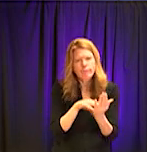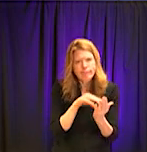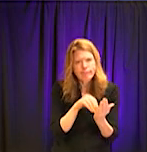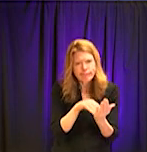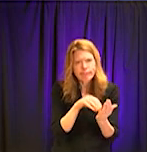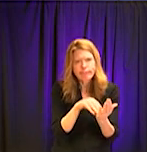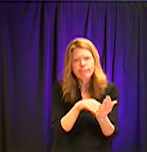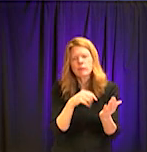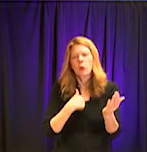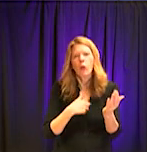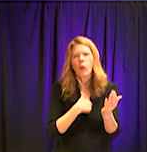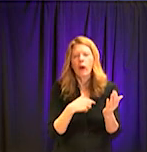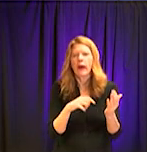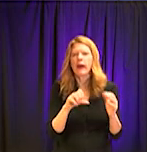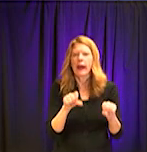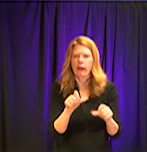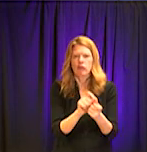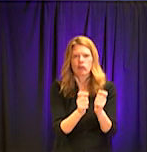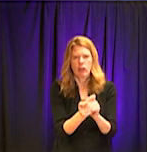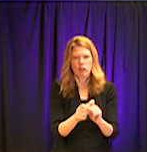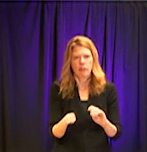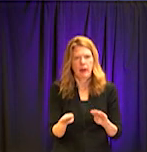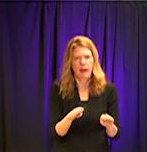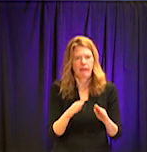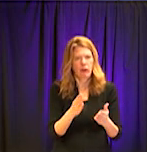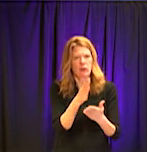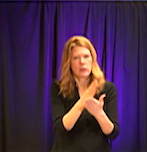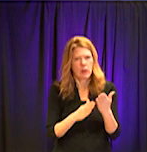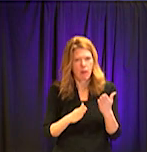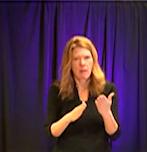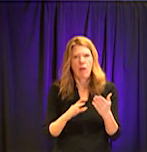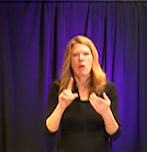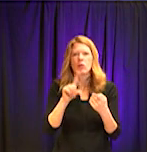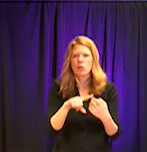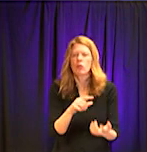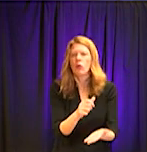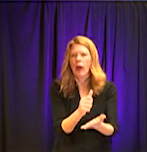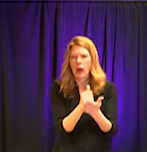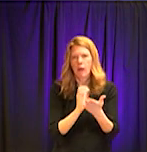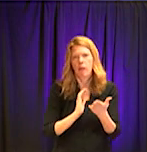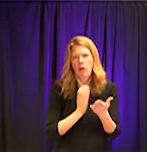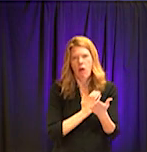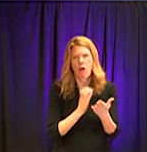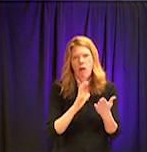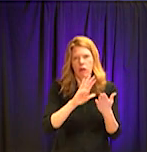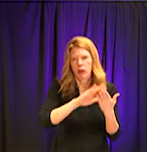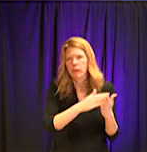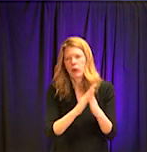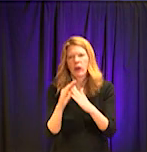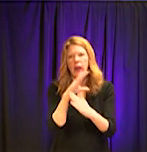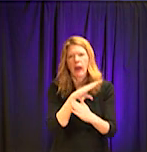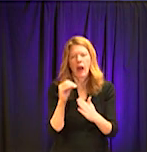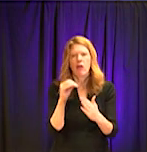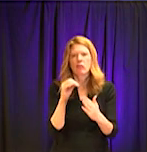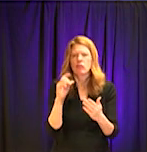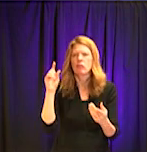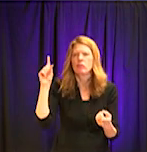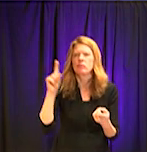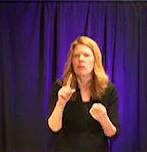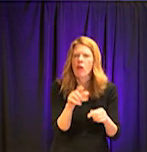do as individuals, you know, doing our part to try and slow down the acceleration of this